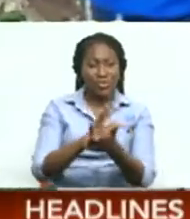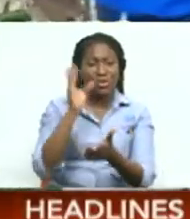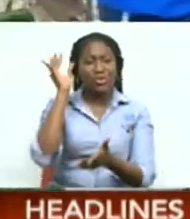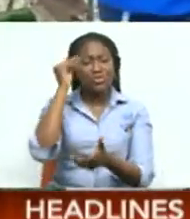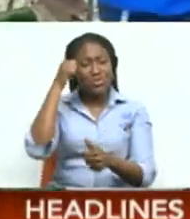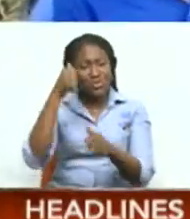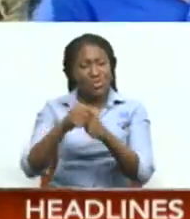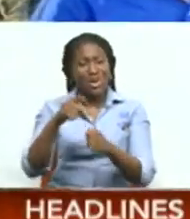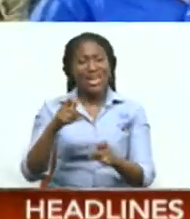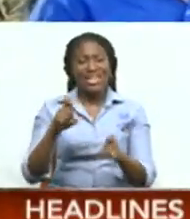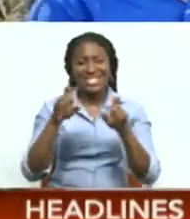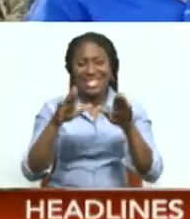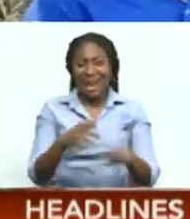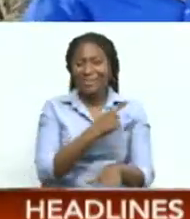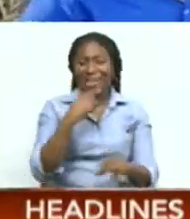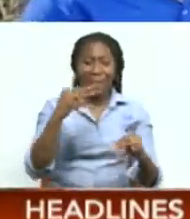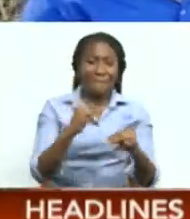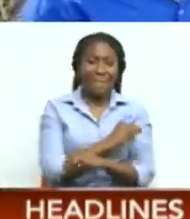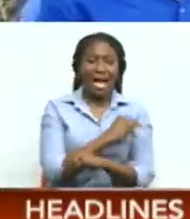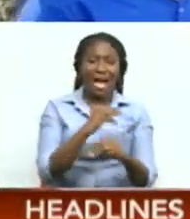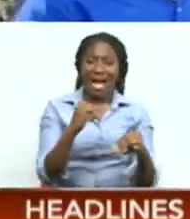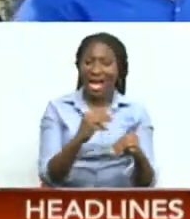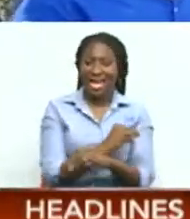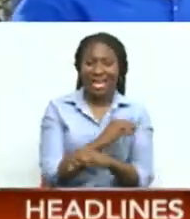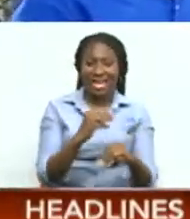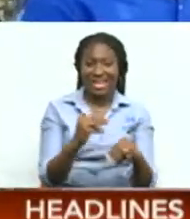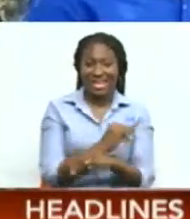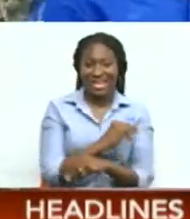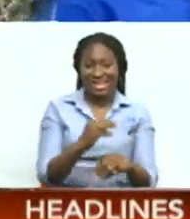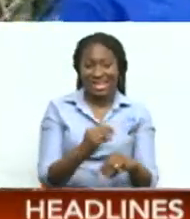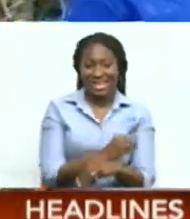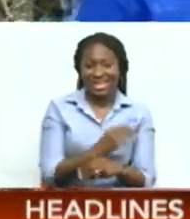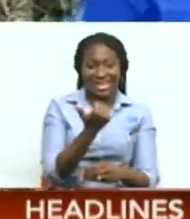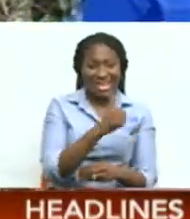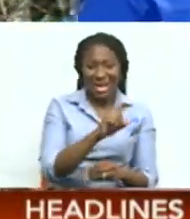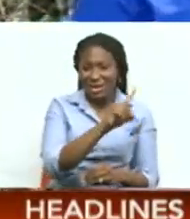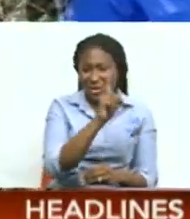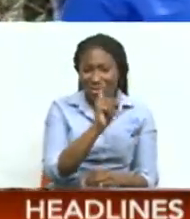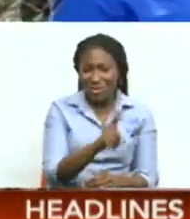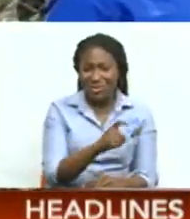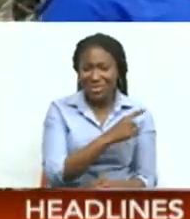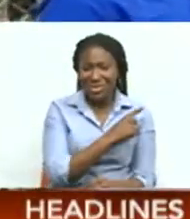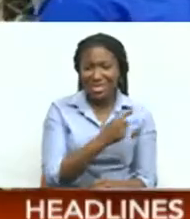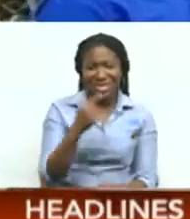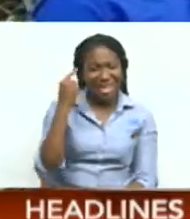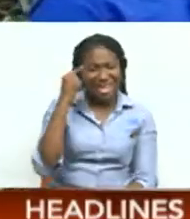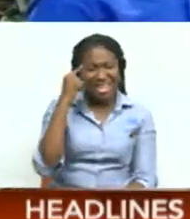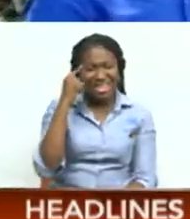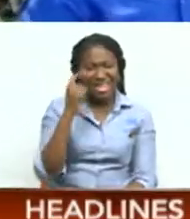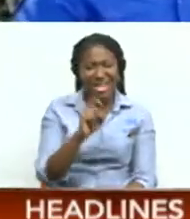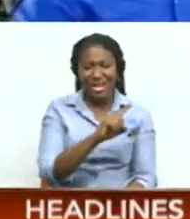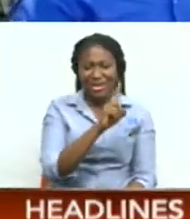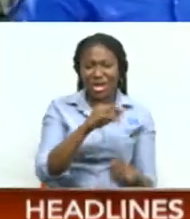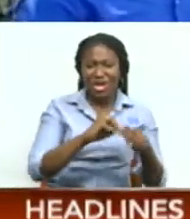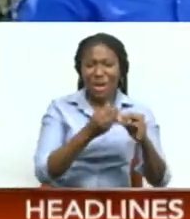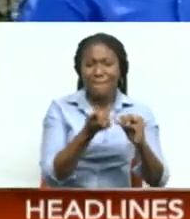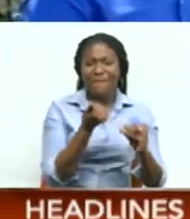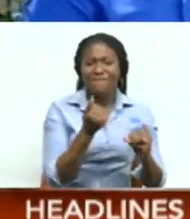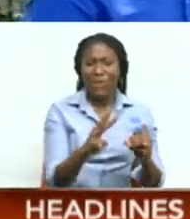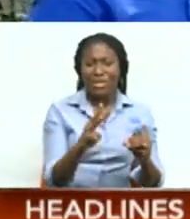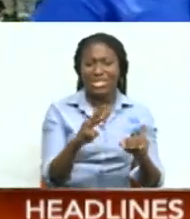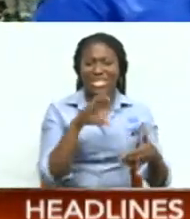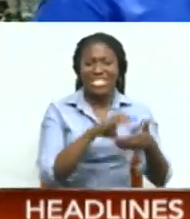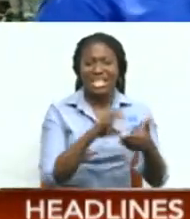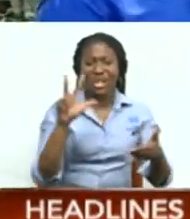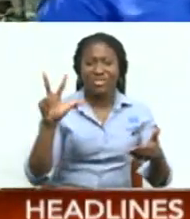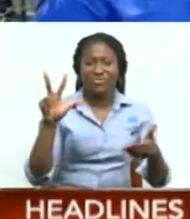the exams. Maths for sure. know good at maths. Any particular question? I think it was number 40 in the section